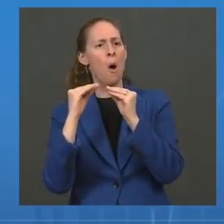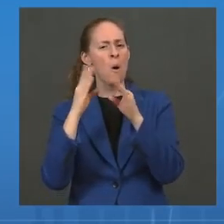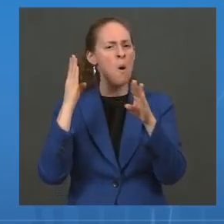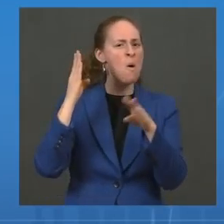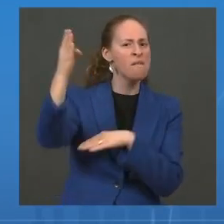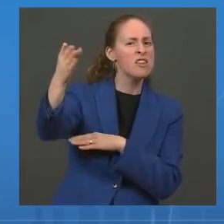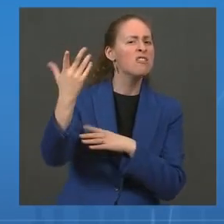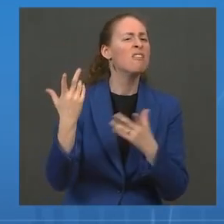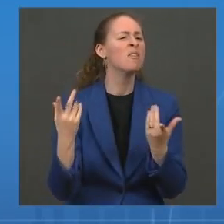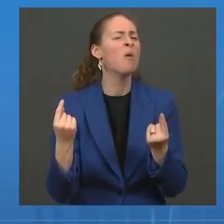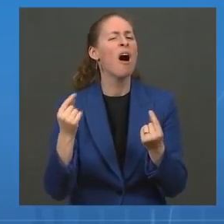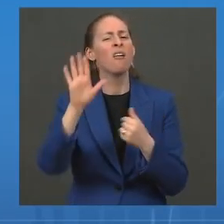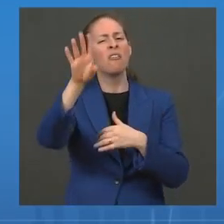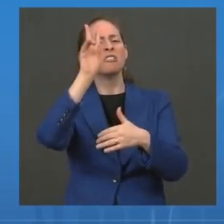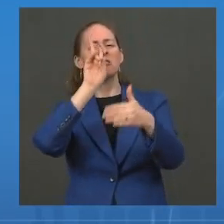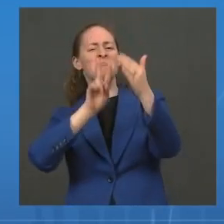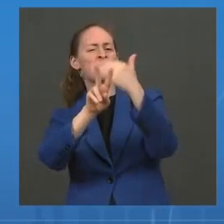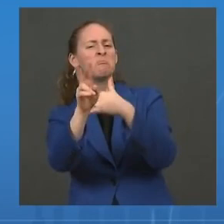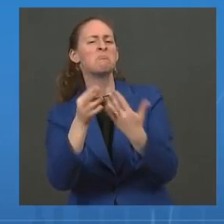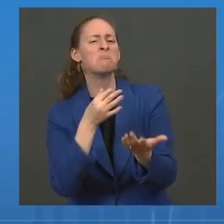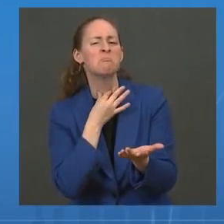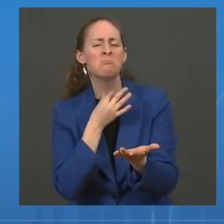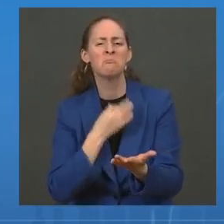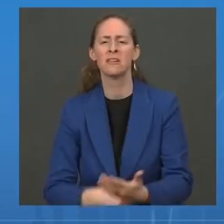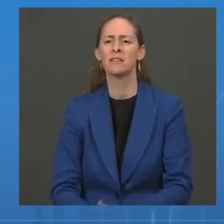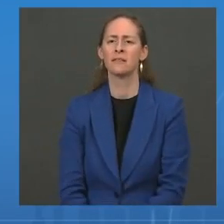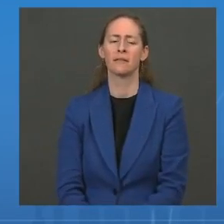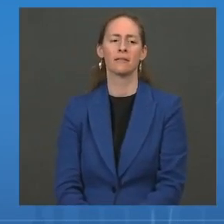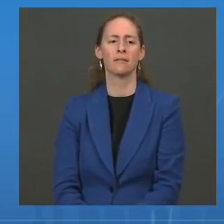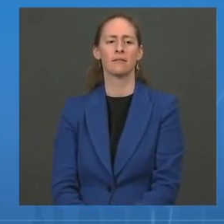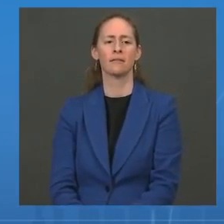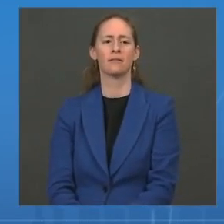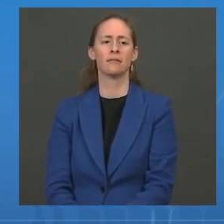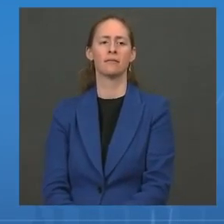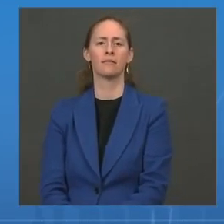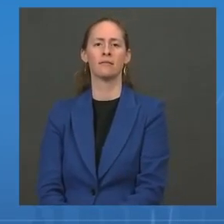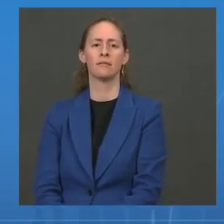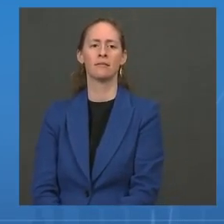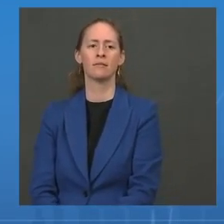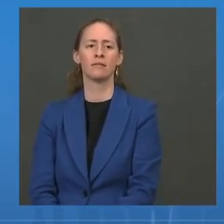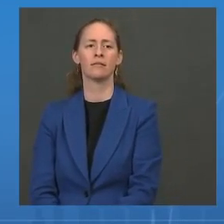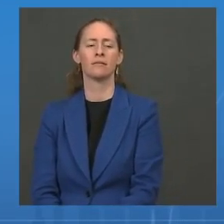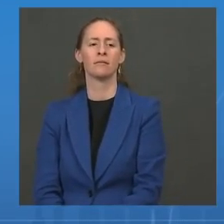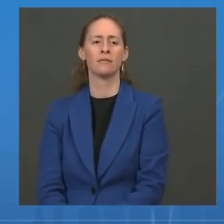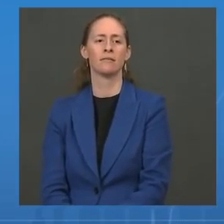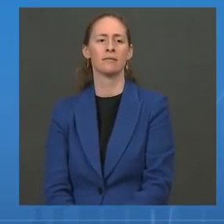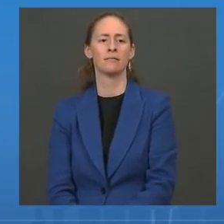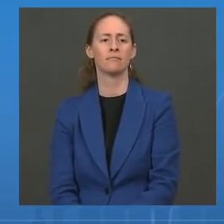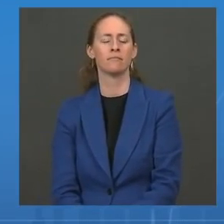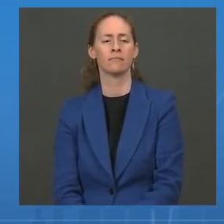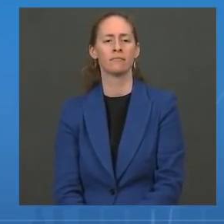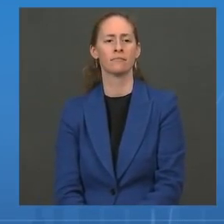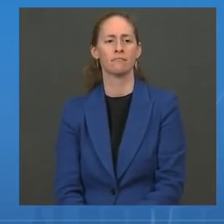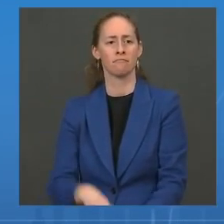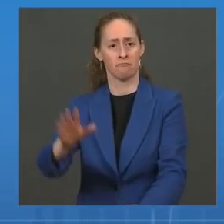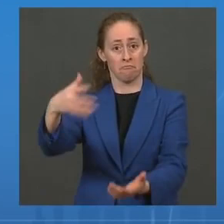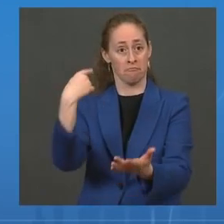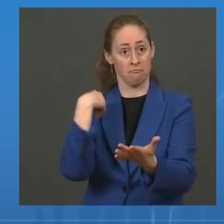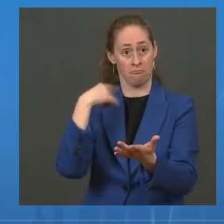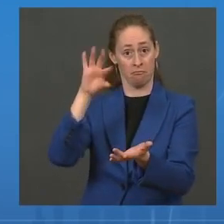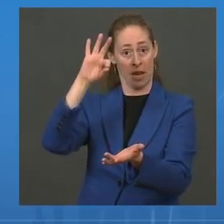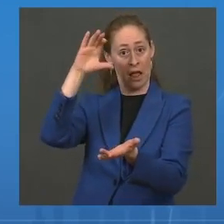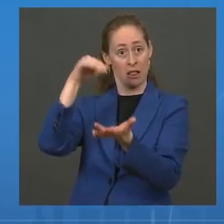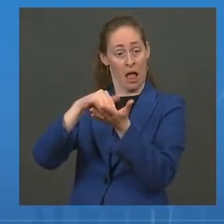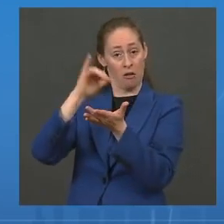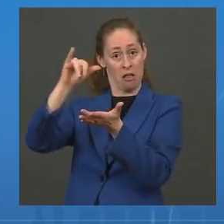until that population of 28 million is vaccinated? So, Zeke, I would not think of 900,000 as the pace for a week because it's really